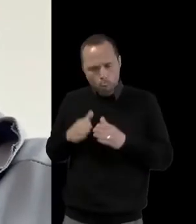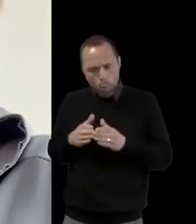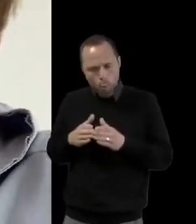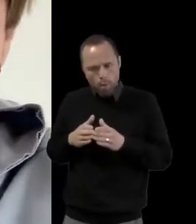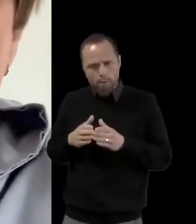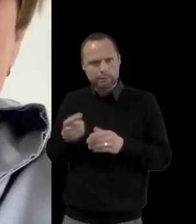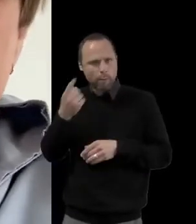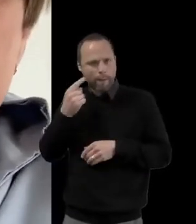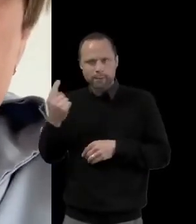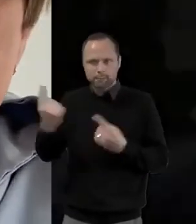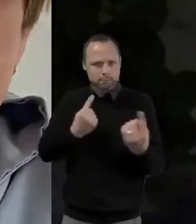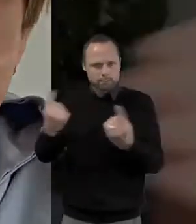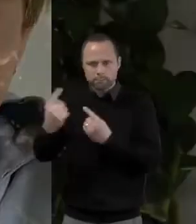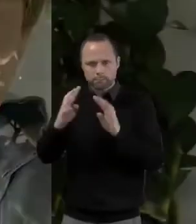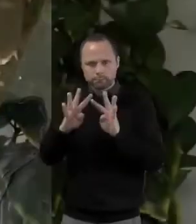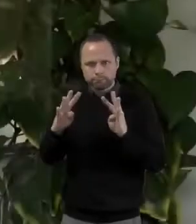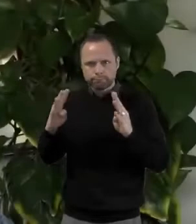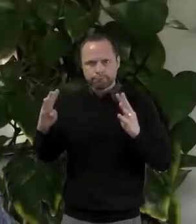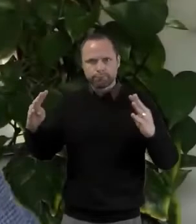brings.